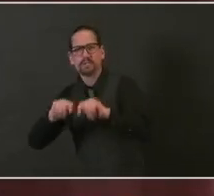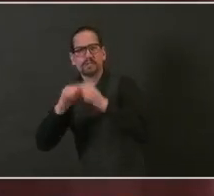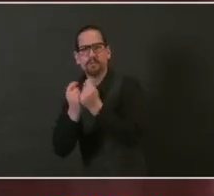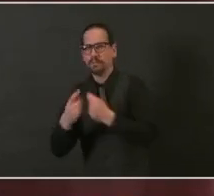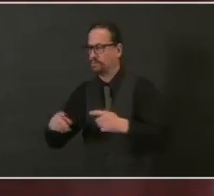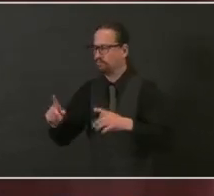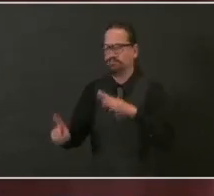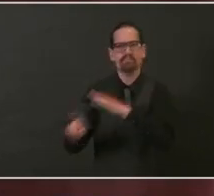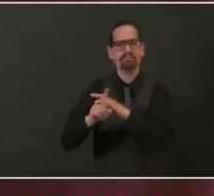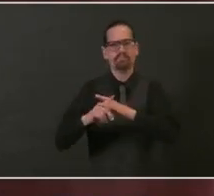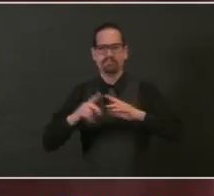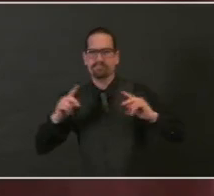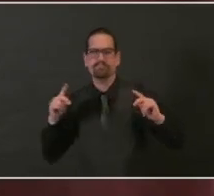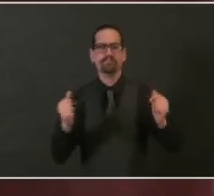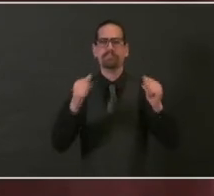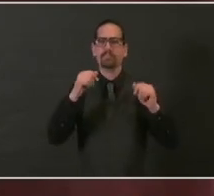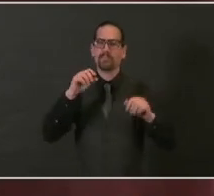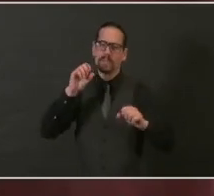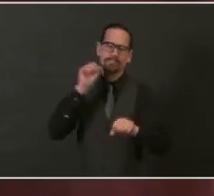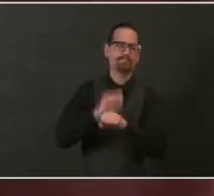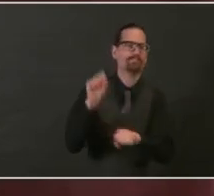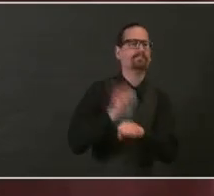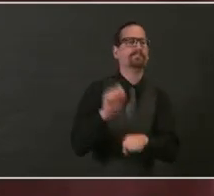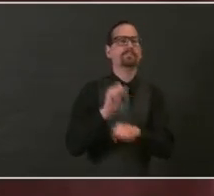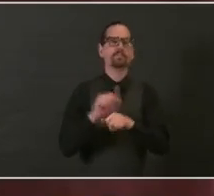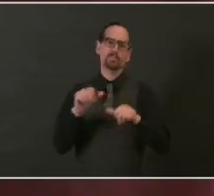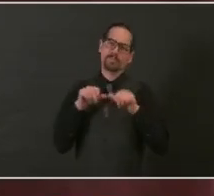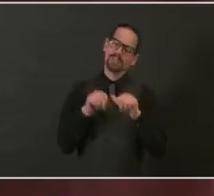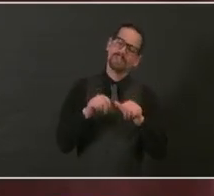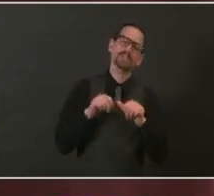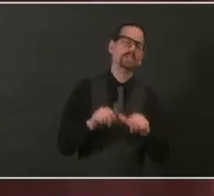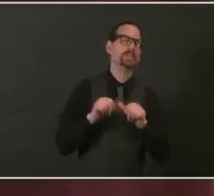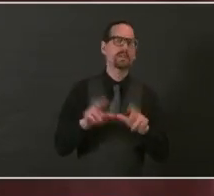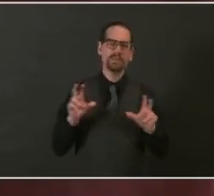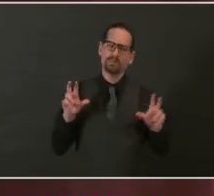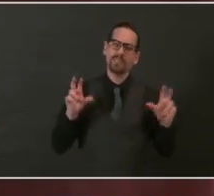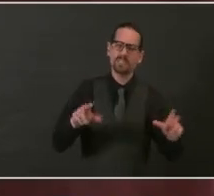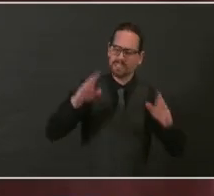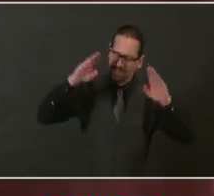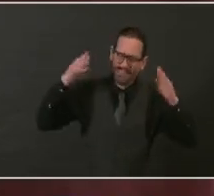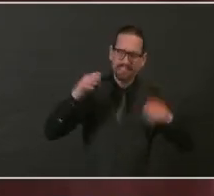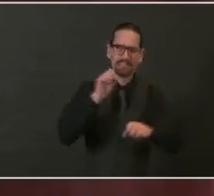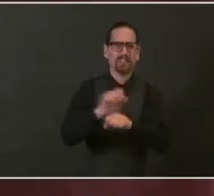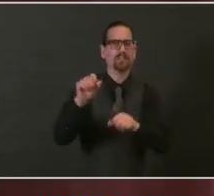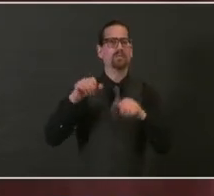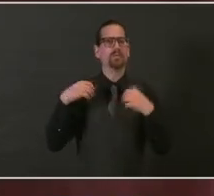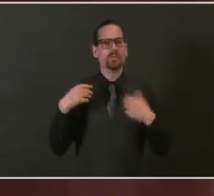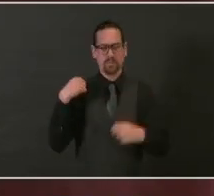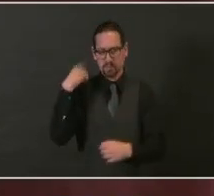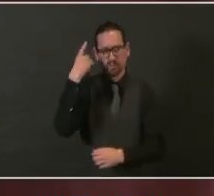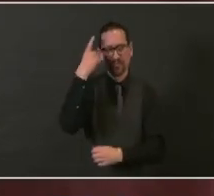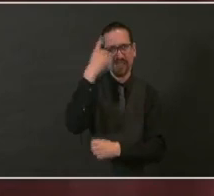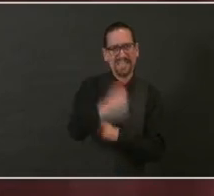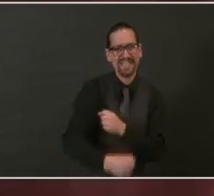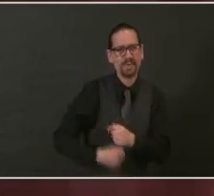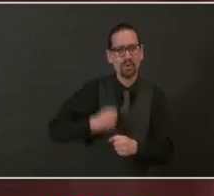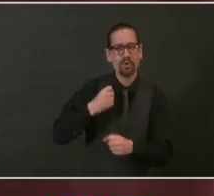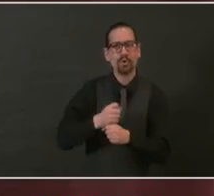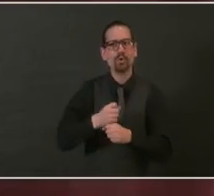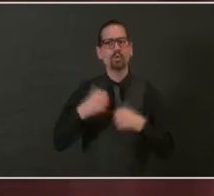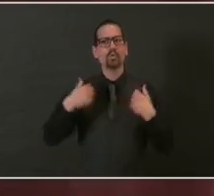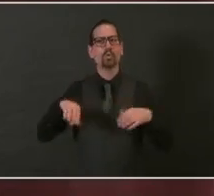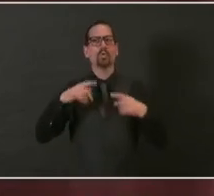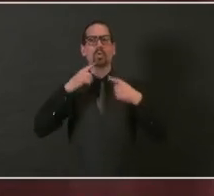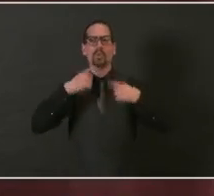work over the last 12 months. So many of you have worked around the clock for months on